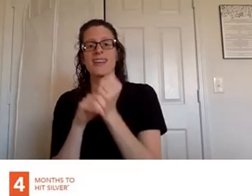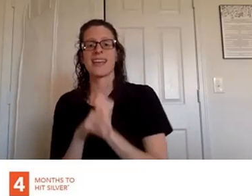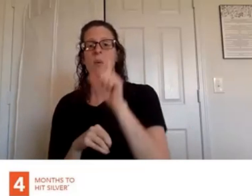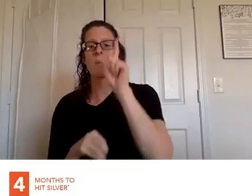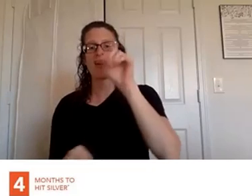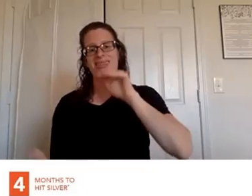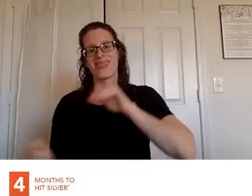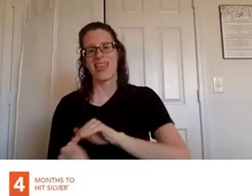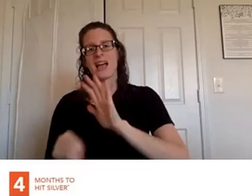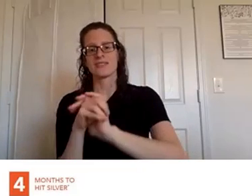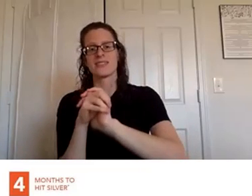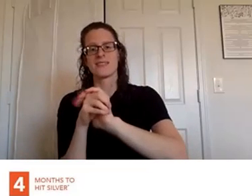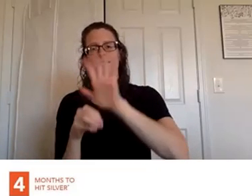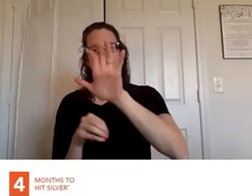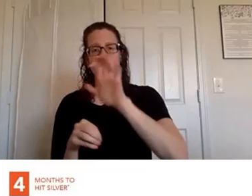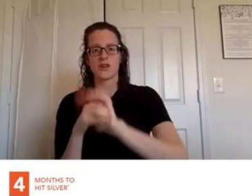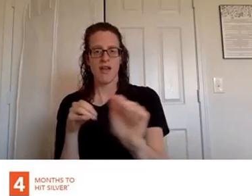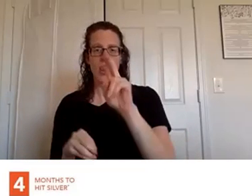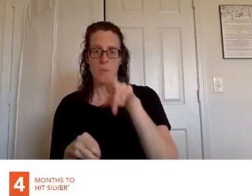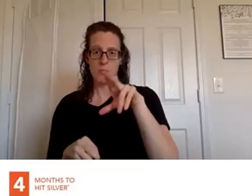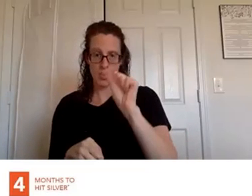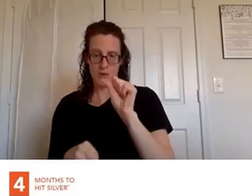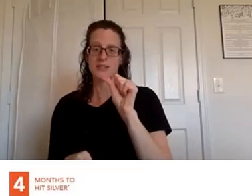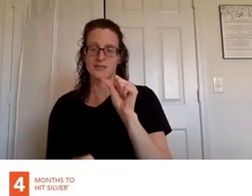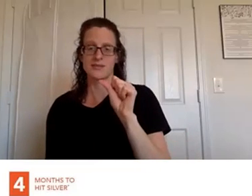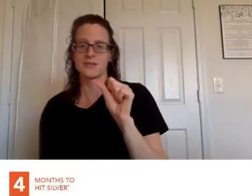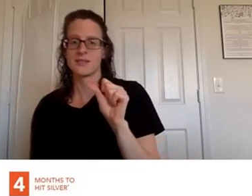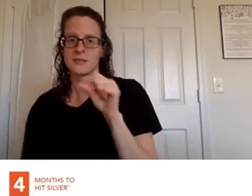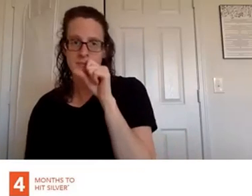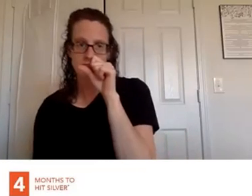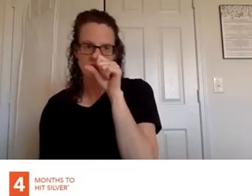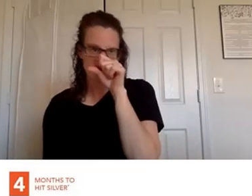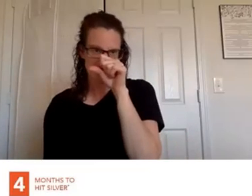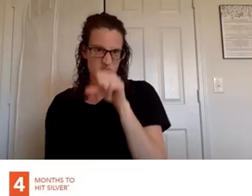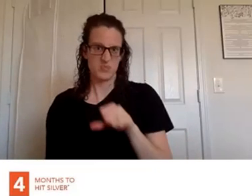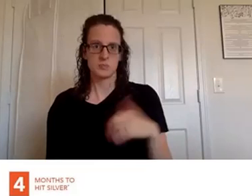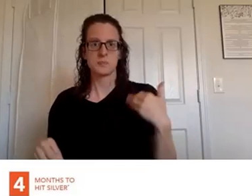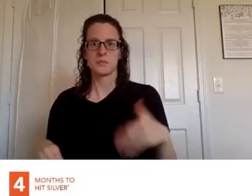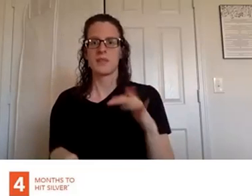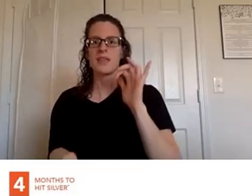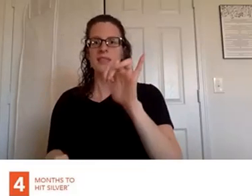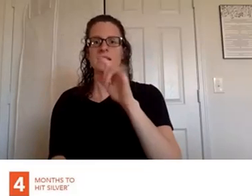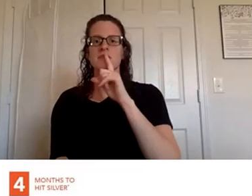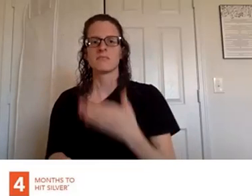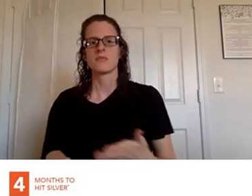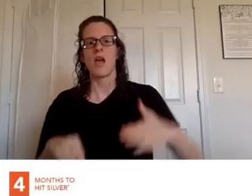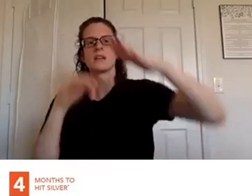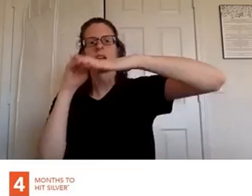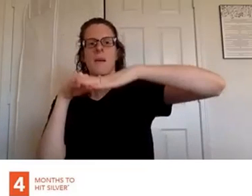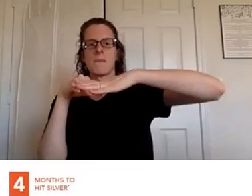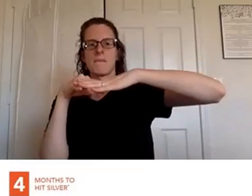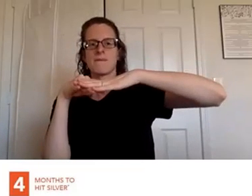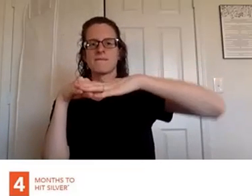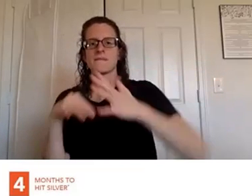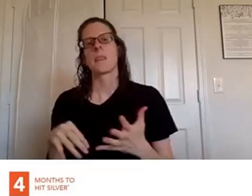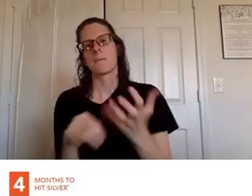you get an extra fifteen hundred dollar bonus from young living and that's on top of the commission that